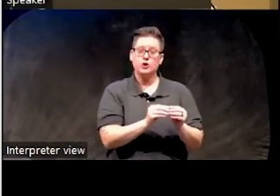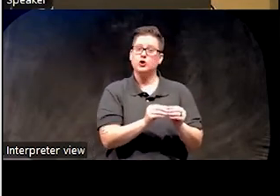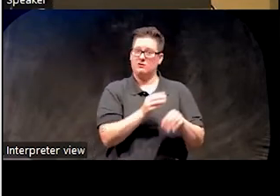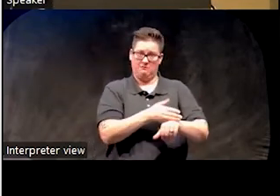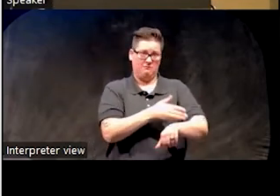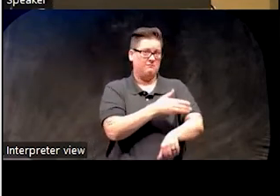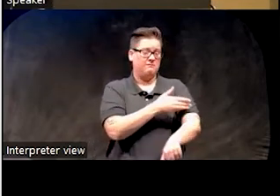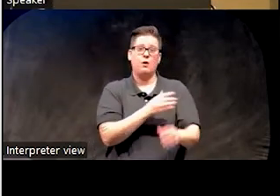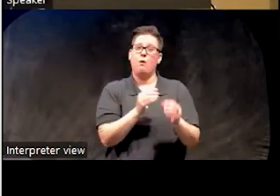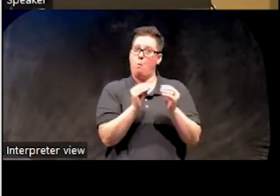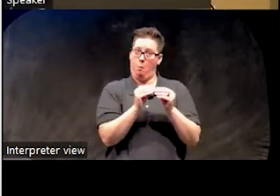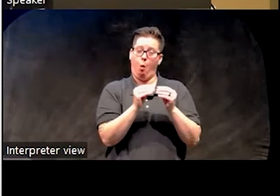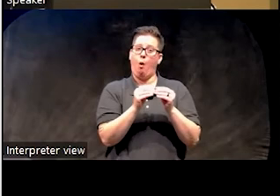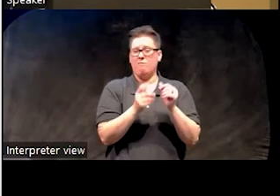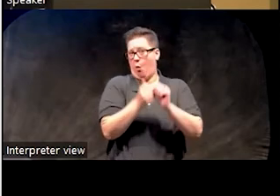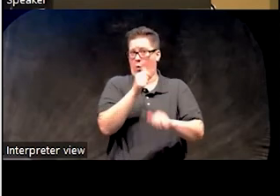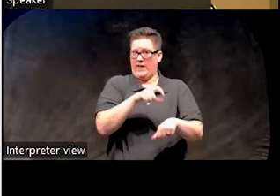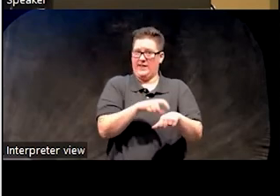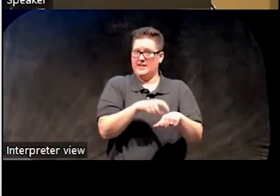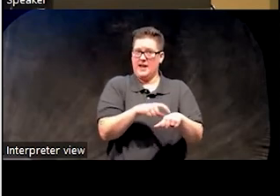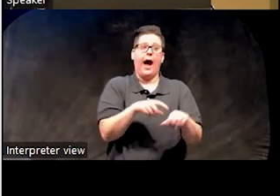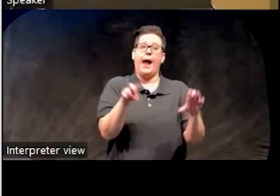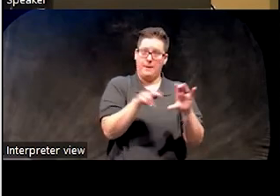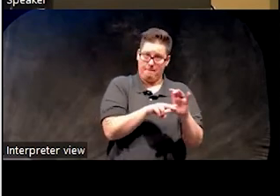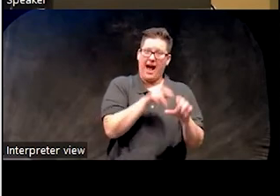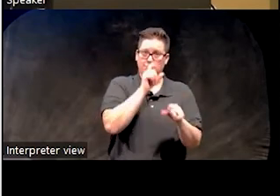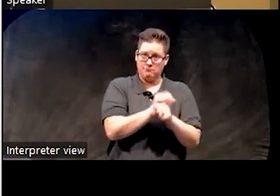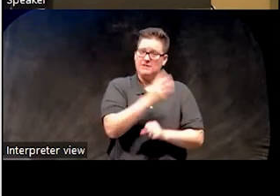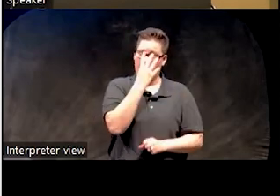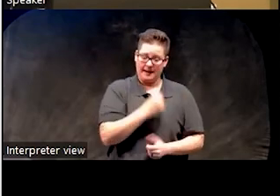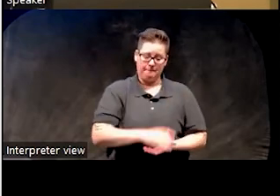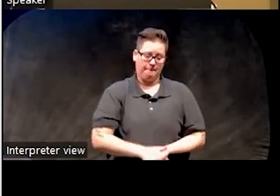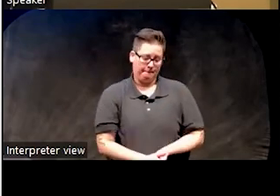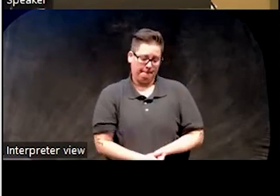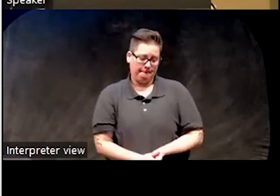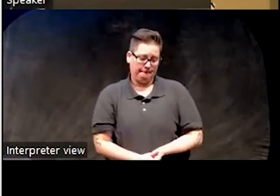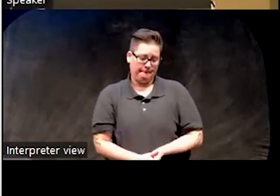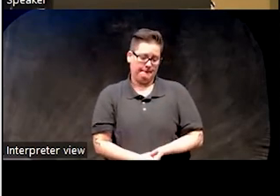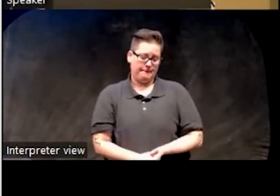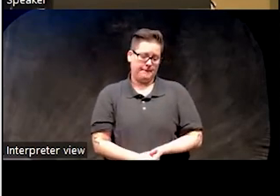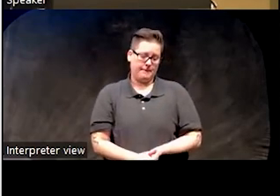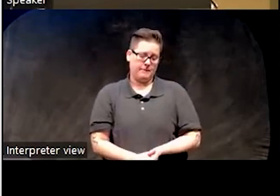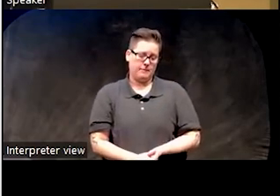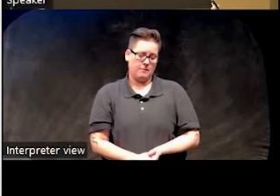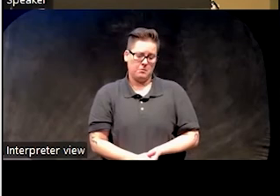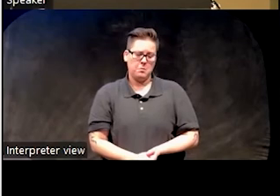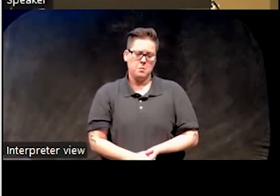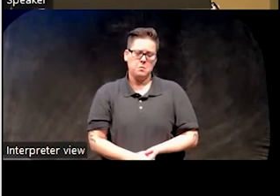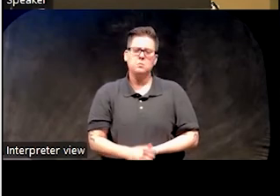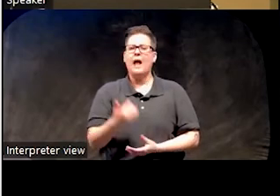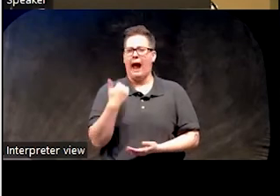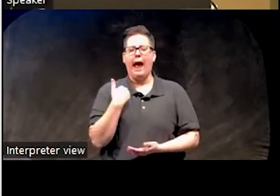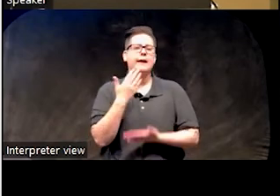spending even more close, uh, time in bed was even closer to total sleep time. So this, he did have some like